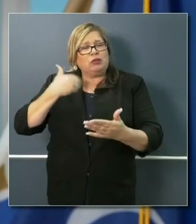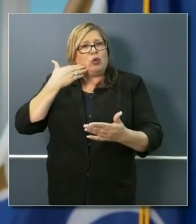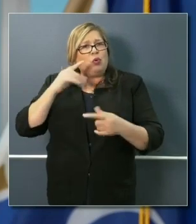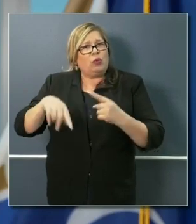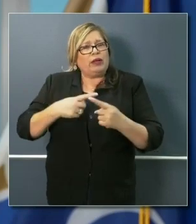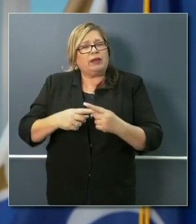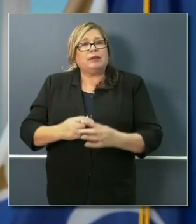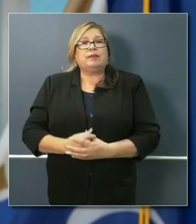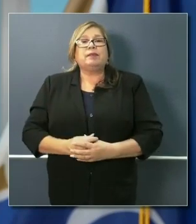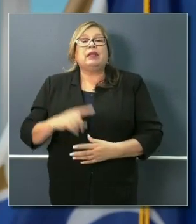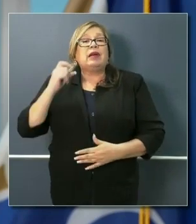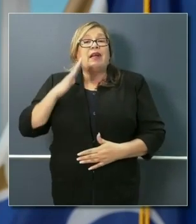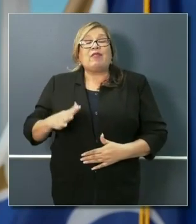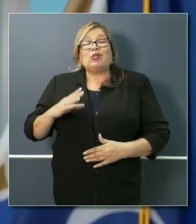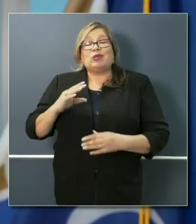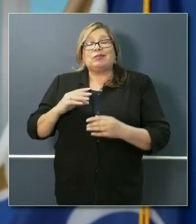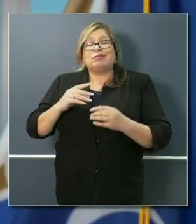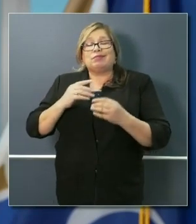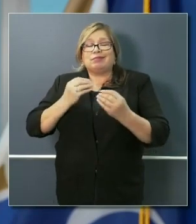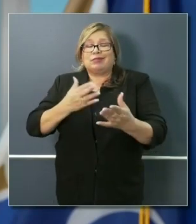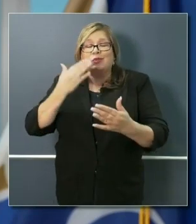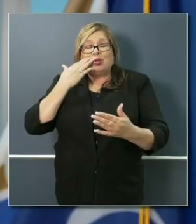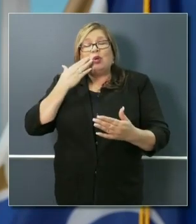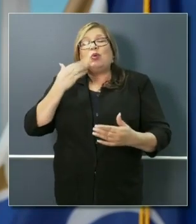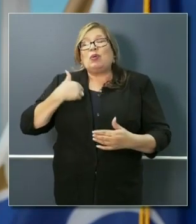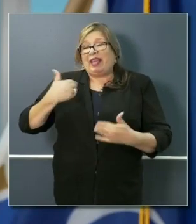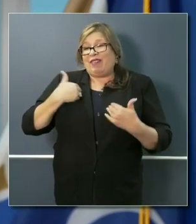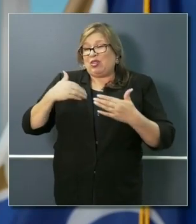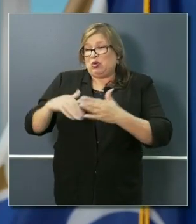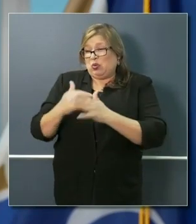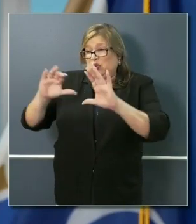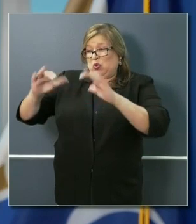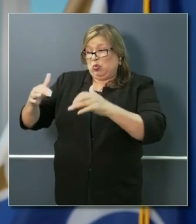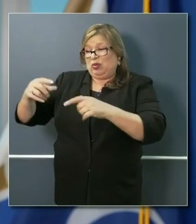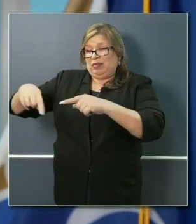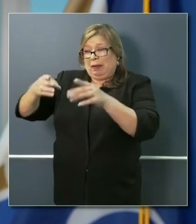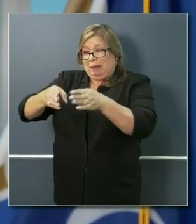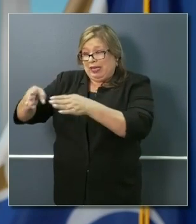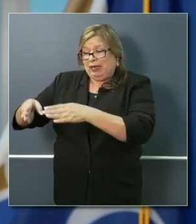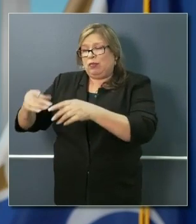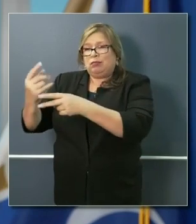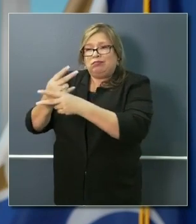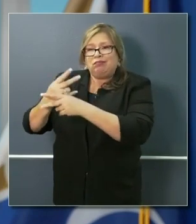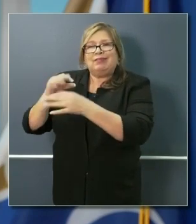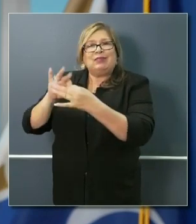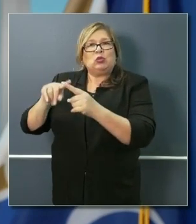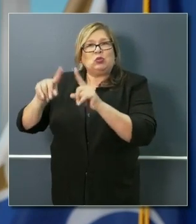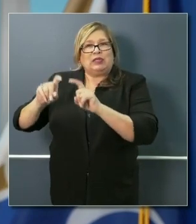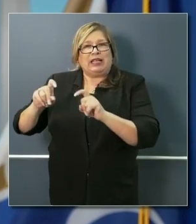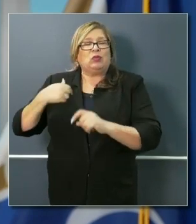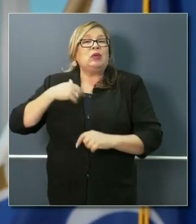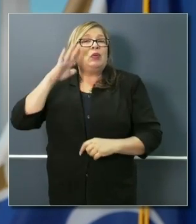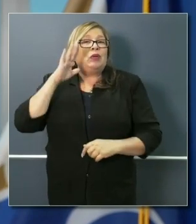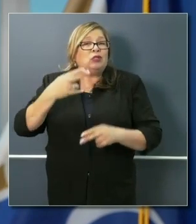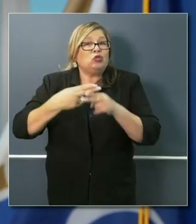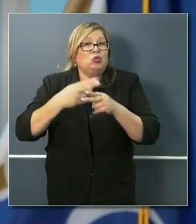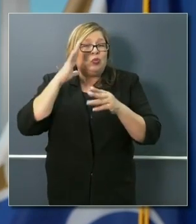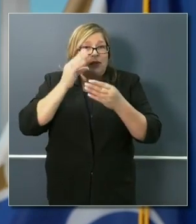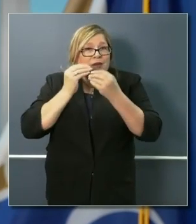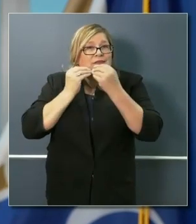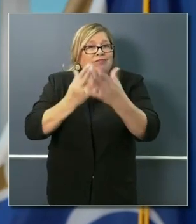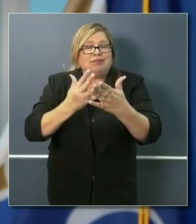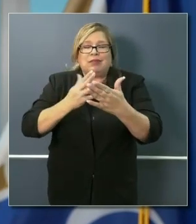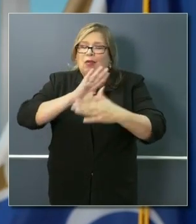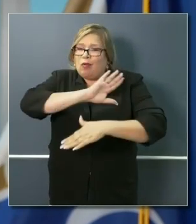PCR versus serology and our new efforts there. We'll be announcing, so you'll have exactly what you're looking for, an